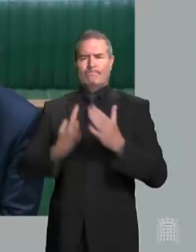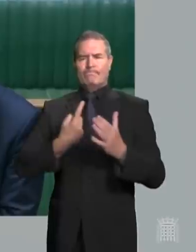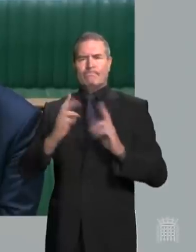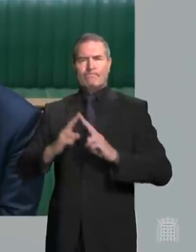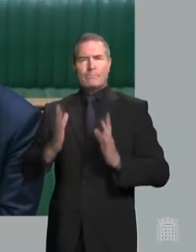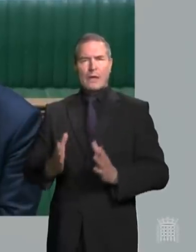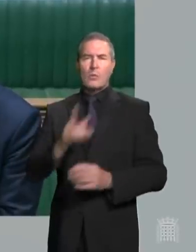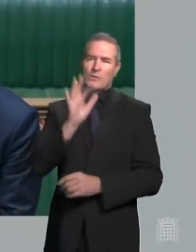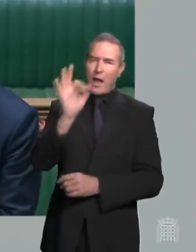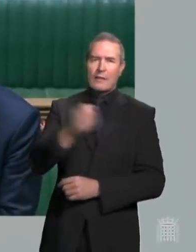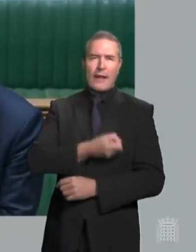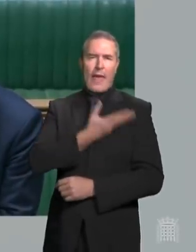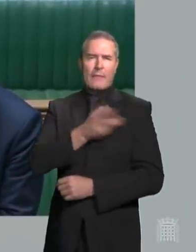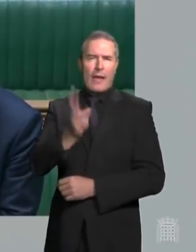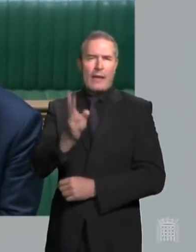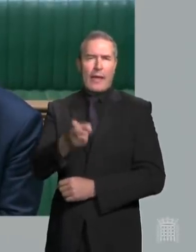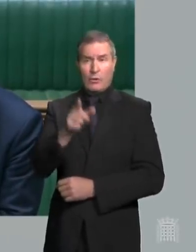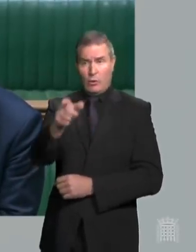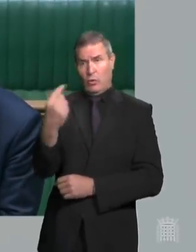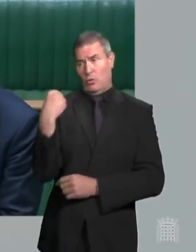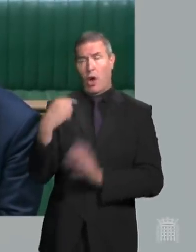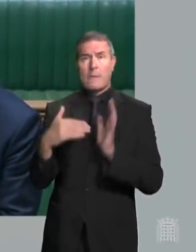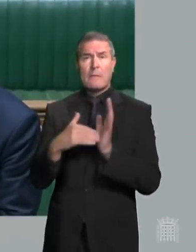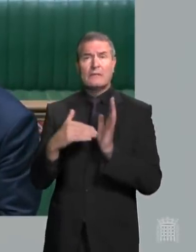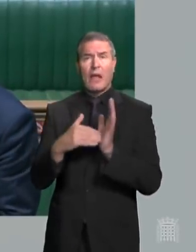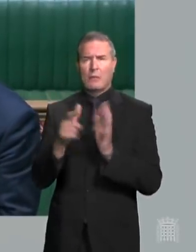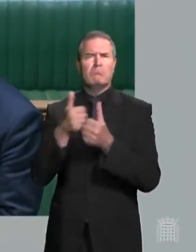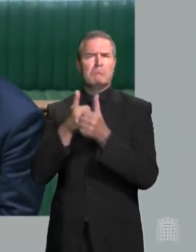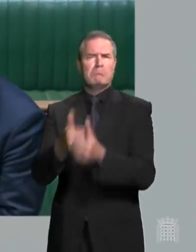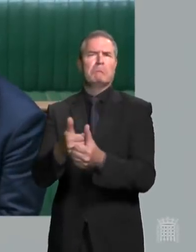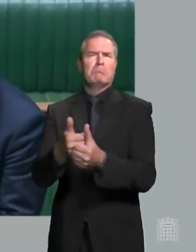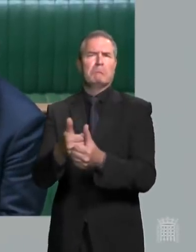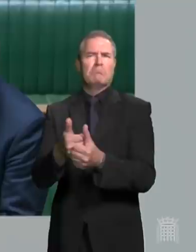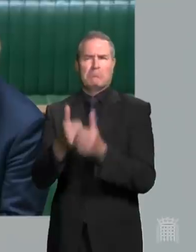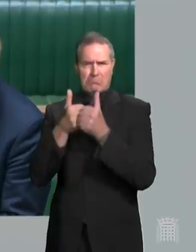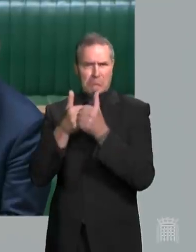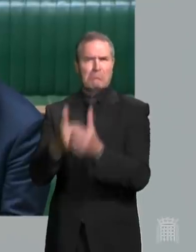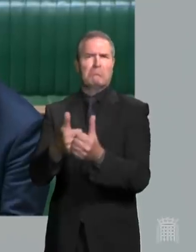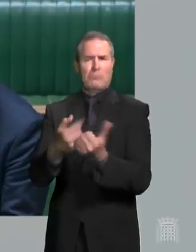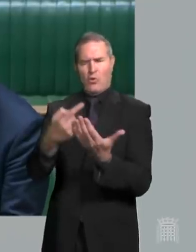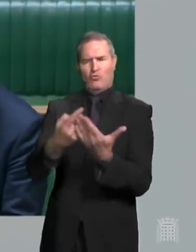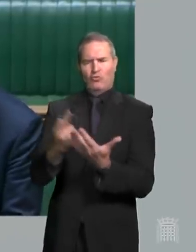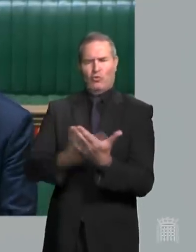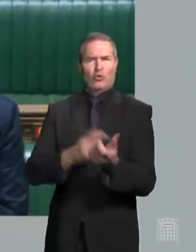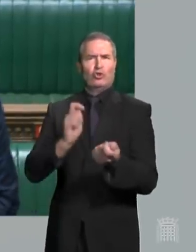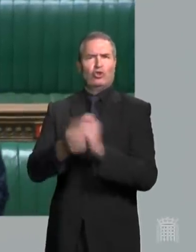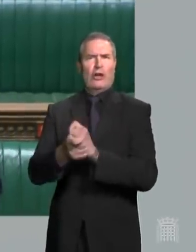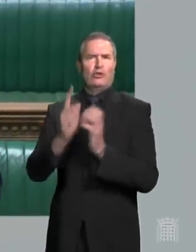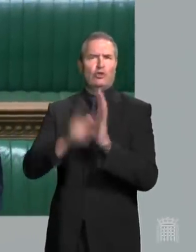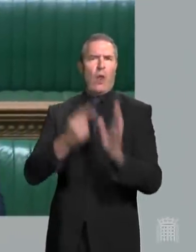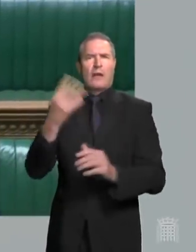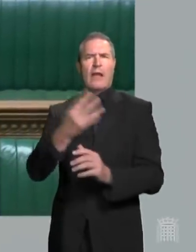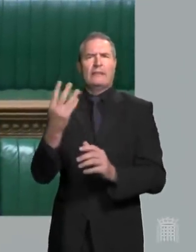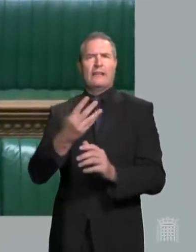me ask him again. On Monday, he seemed to say he was in favour of opening up on July the